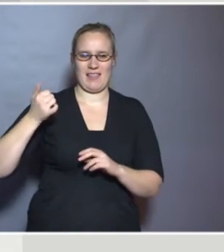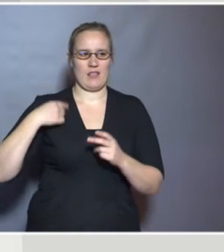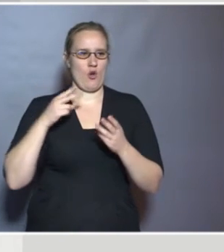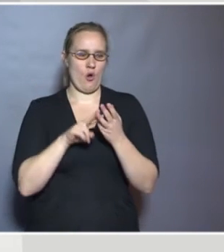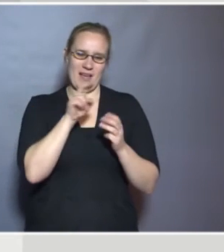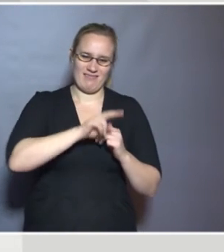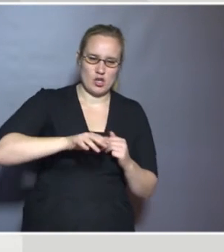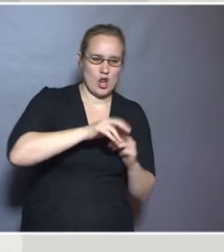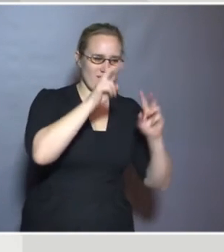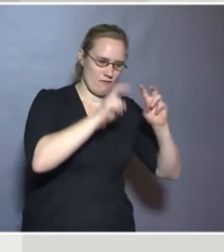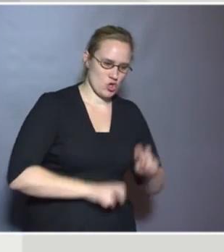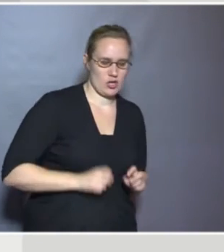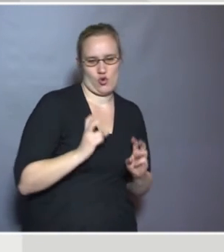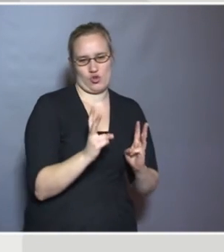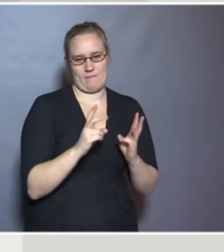national level researchers.